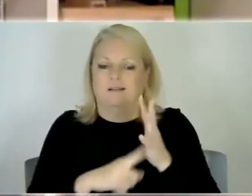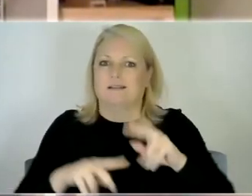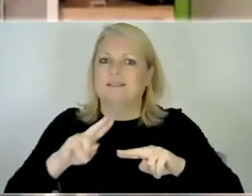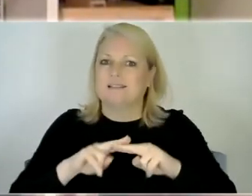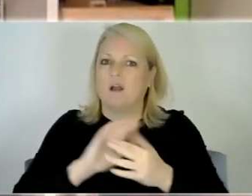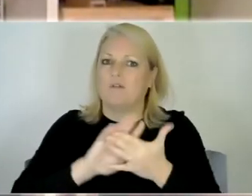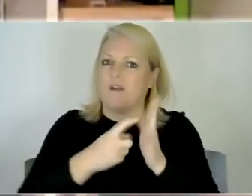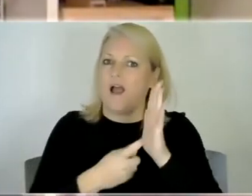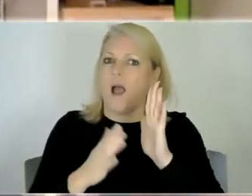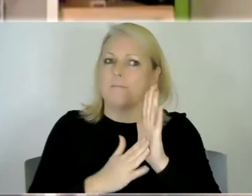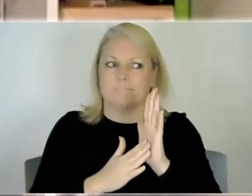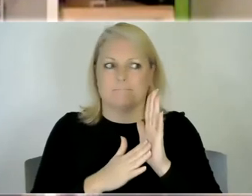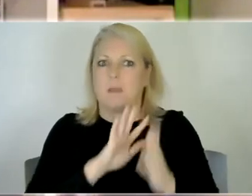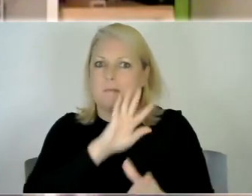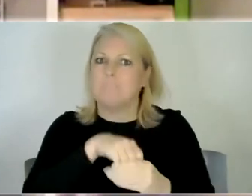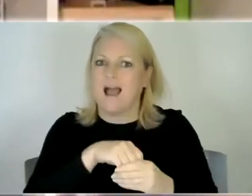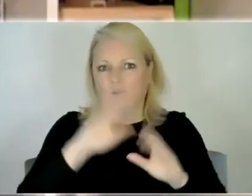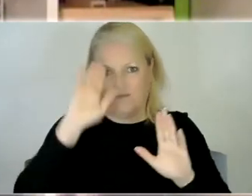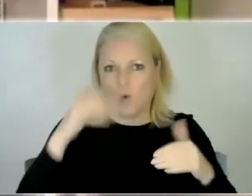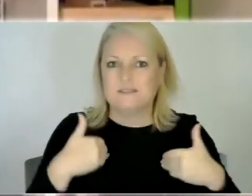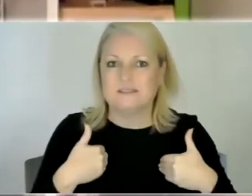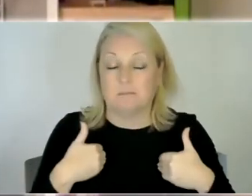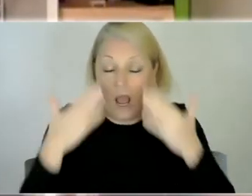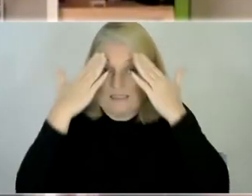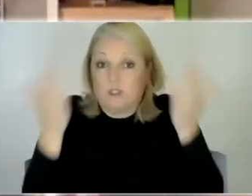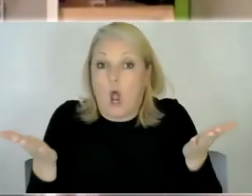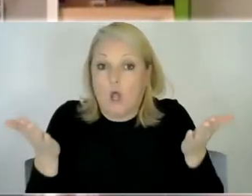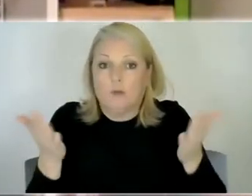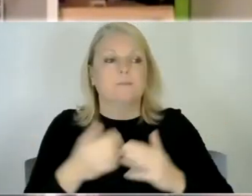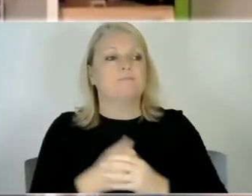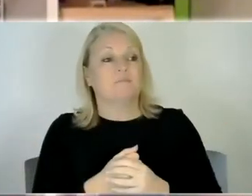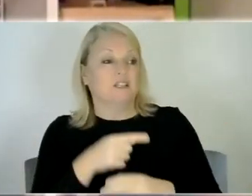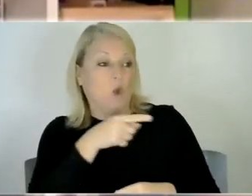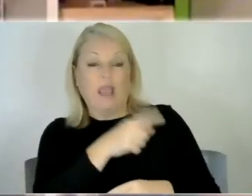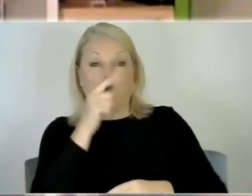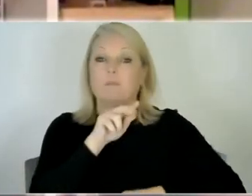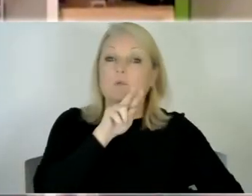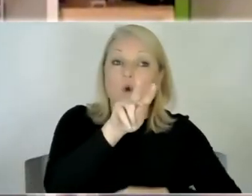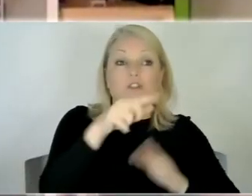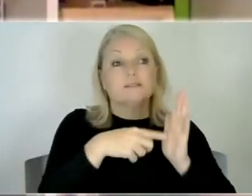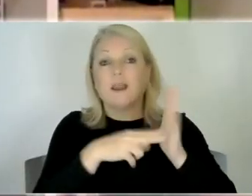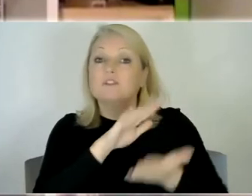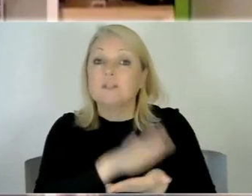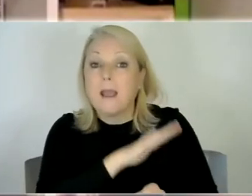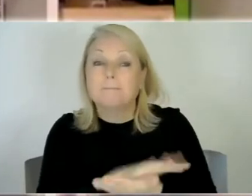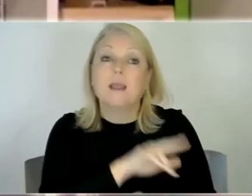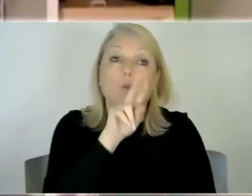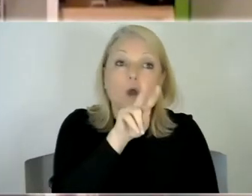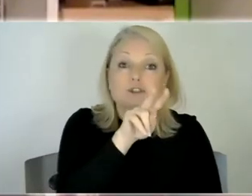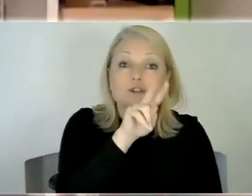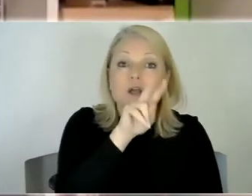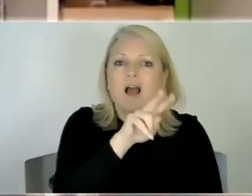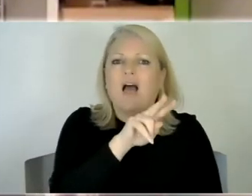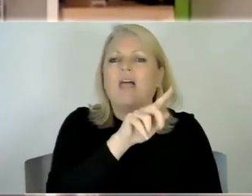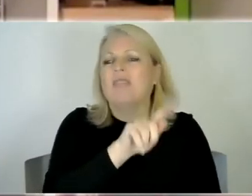which you know one minute he'd be watching the tv happy as anything and the next thing is bouncing on his